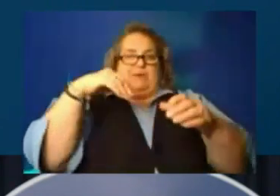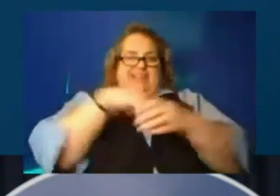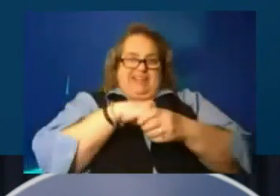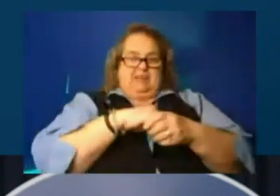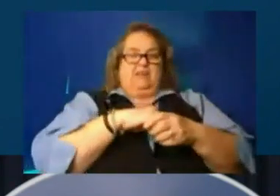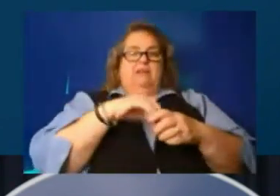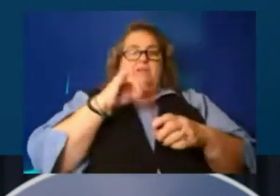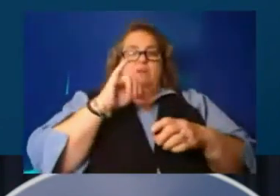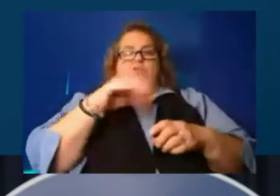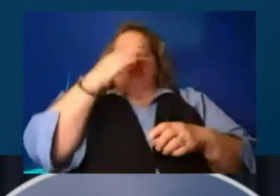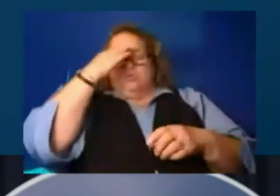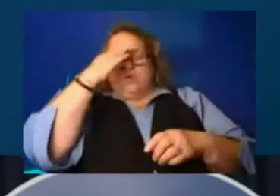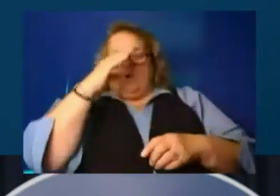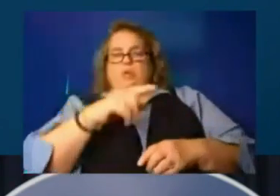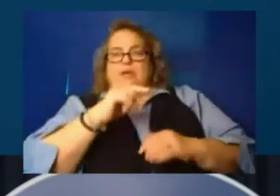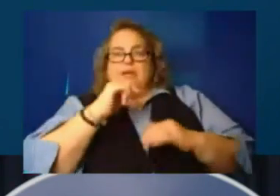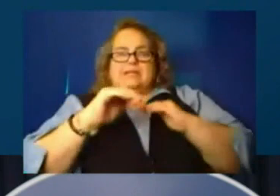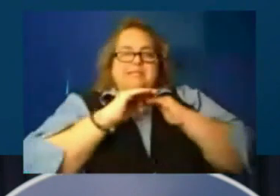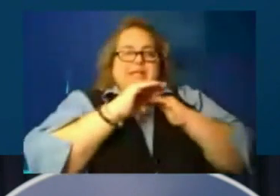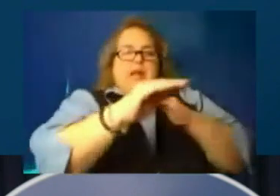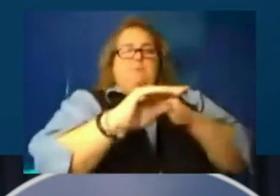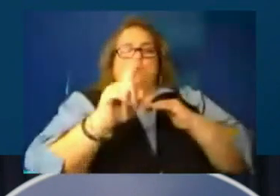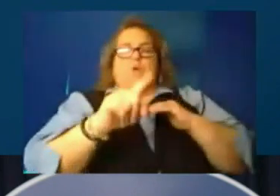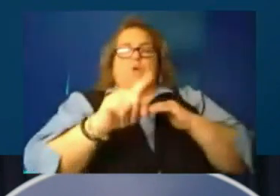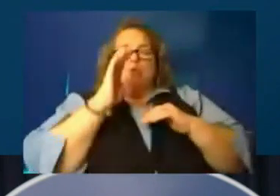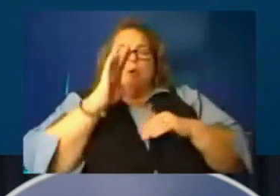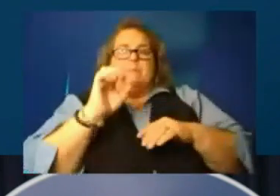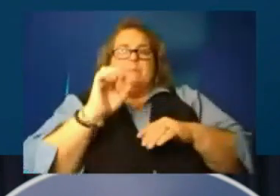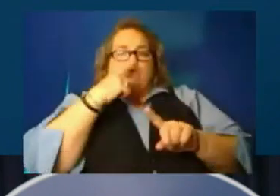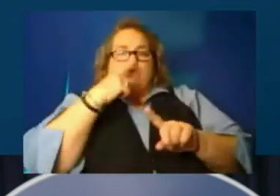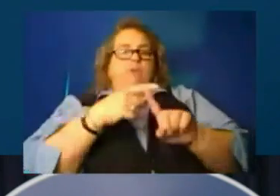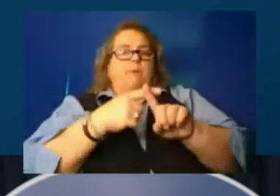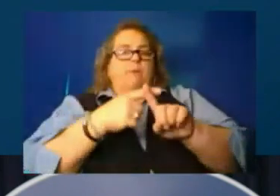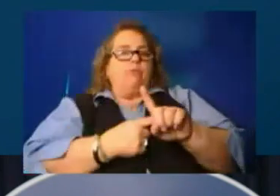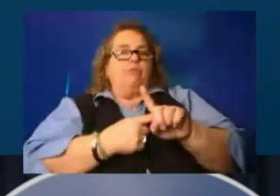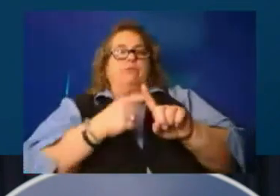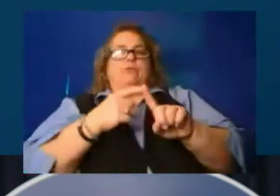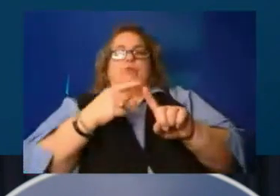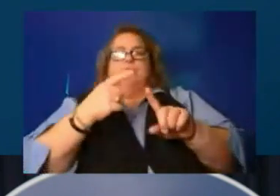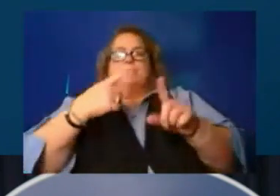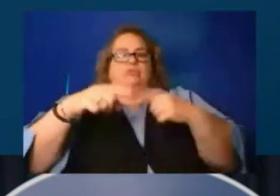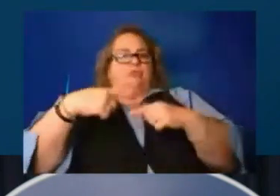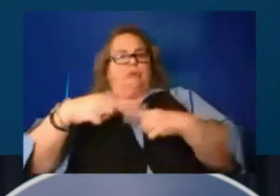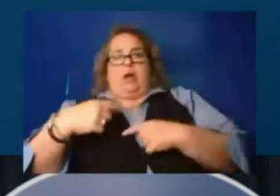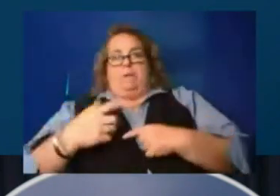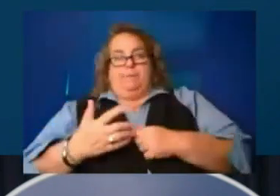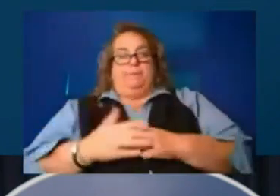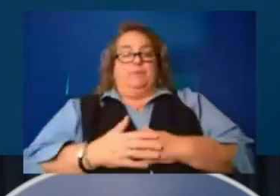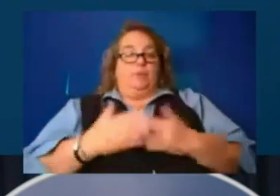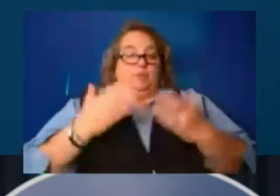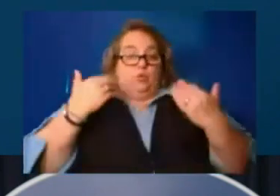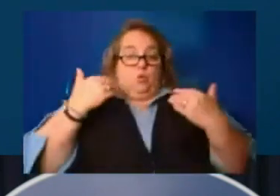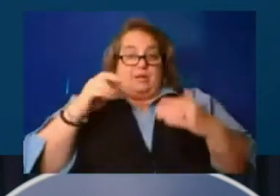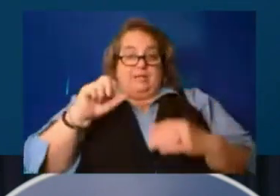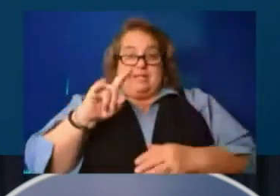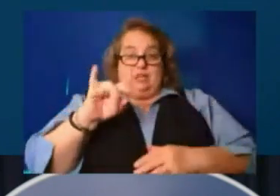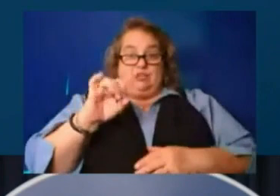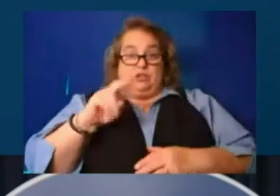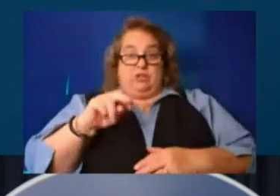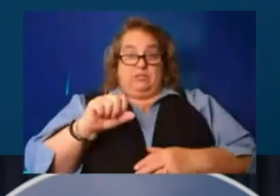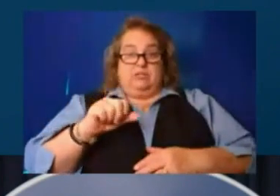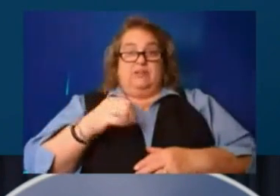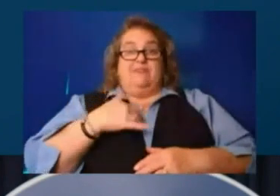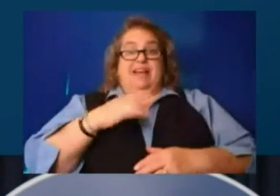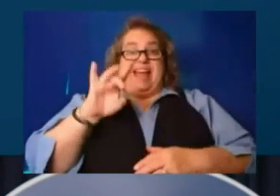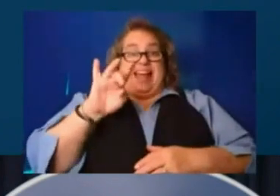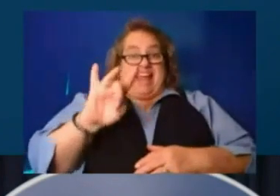where they can be for the months even to come. We talked about the cooling stations earlier. Eight put